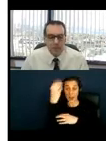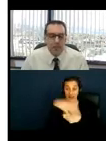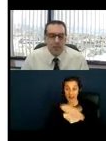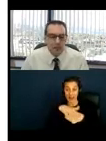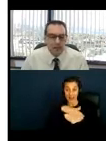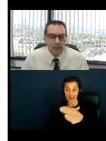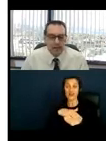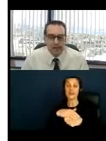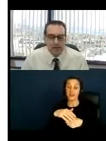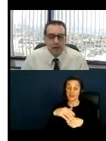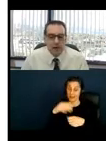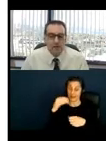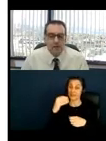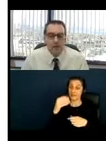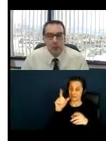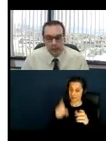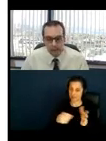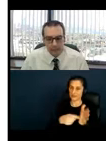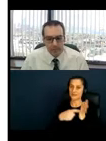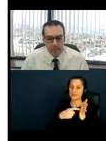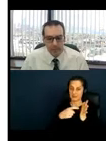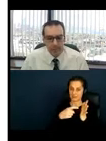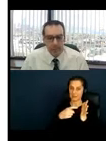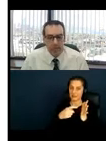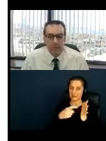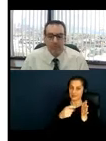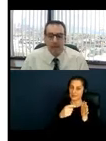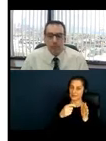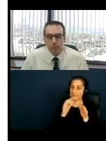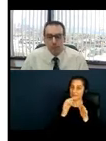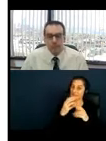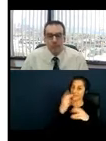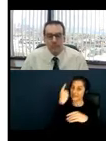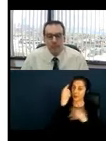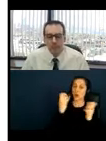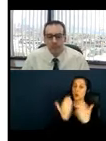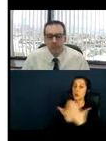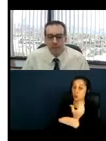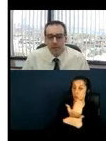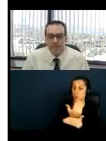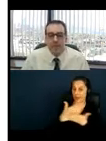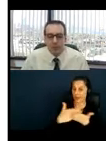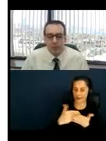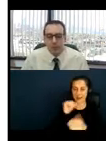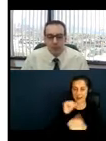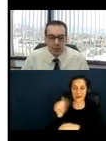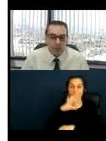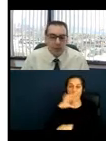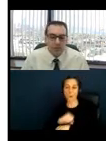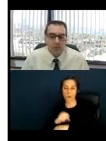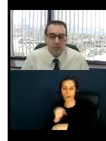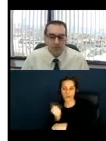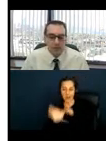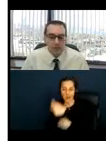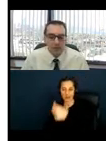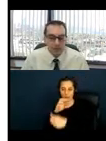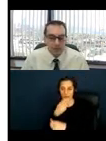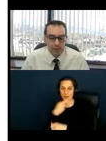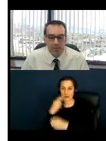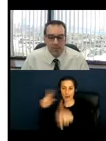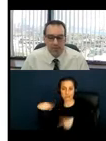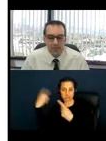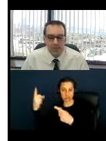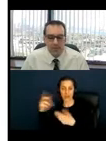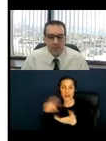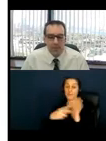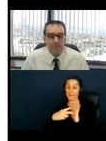parklets and outdoor dining areas are considered new elements and in fact would be considered as a new primary function area of that